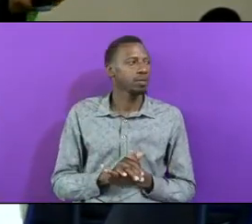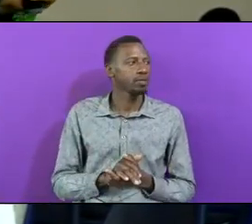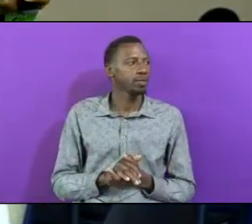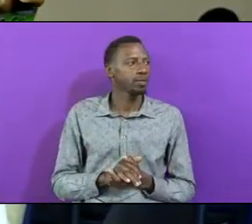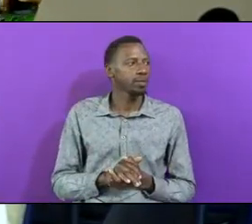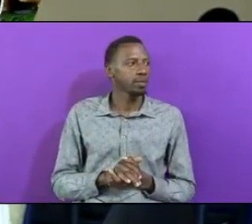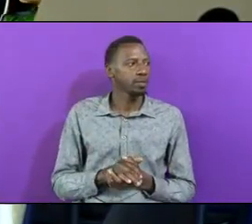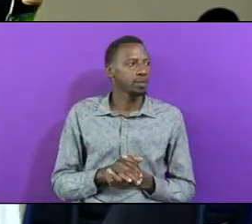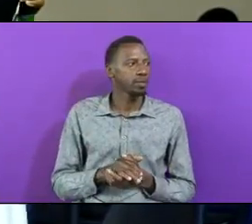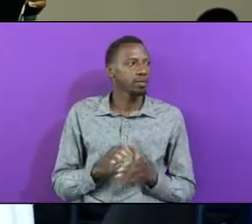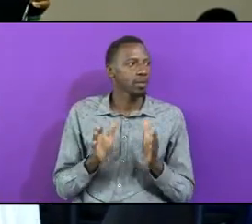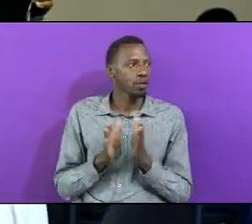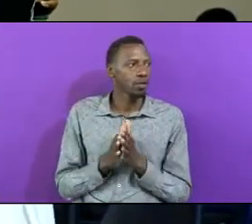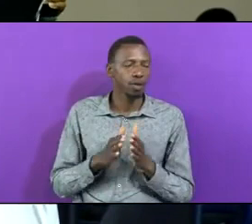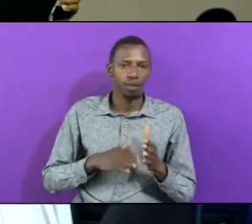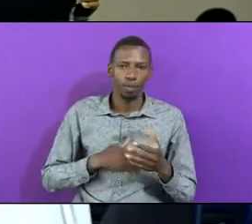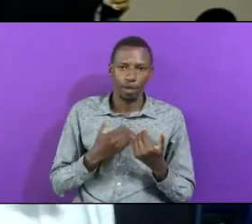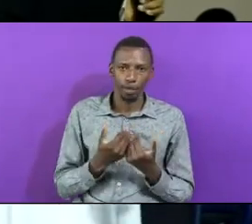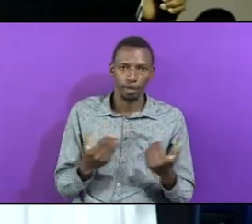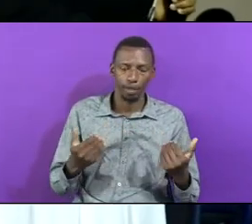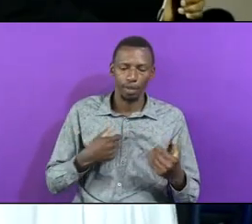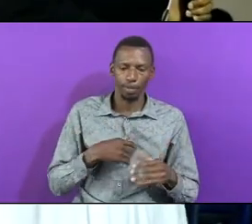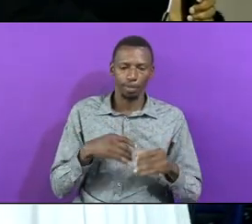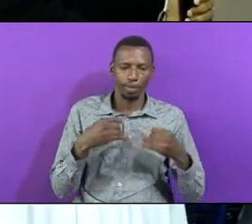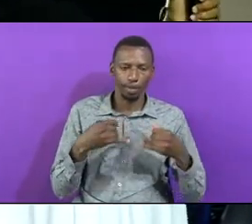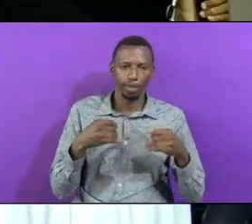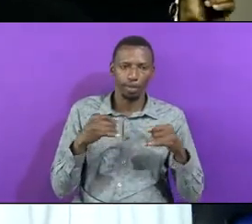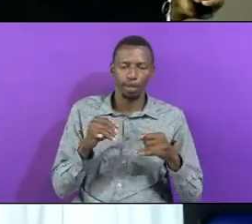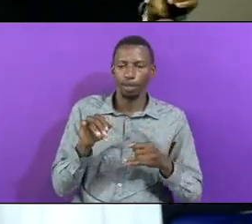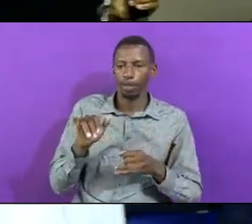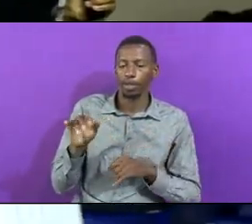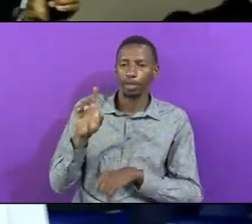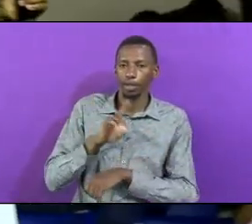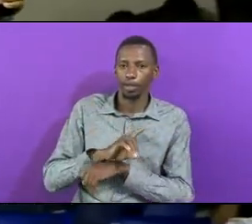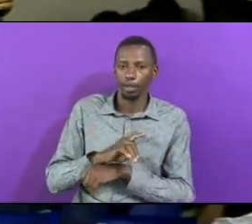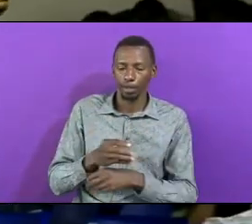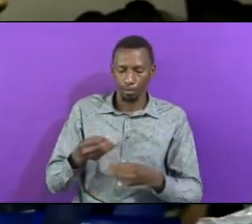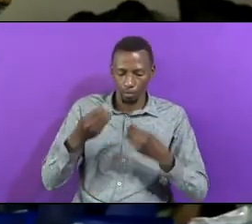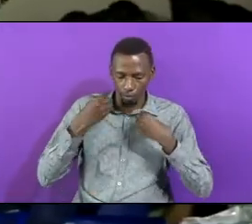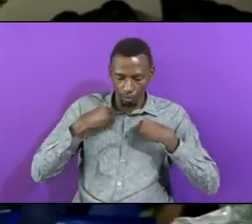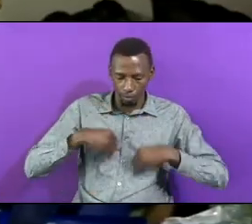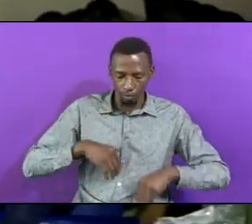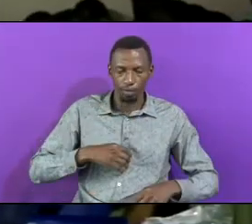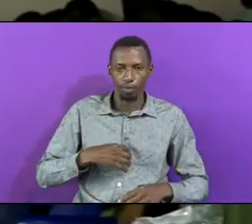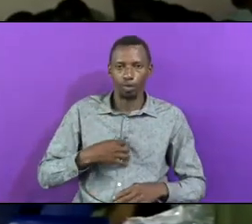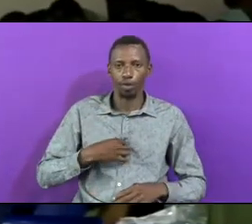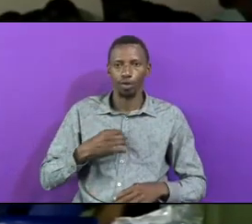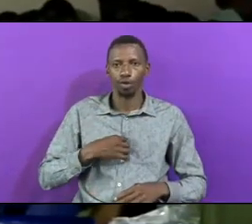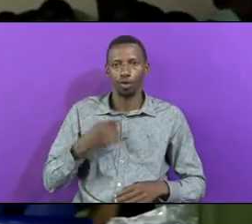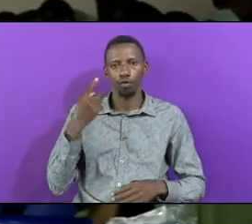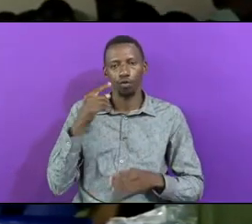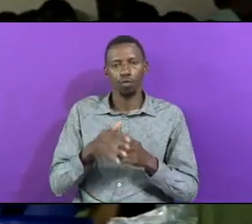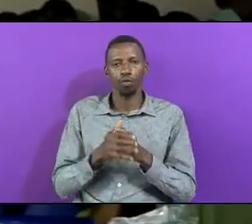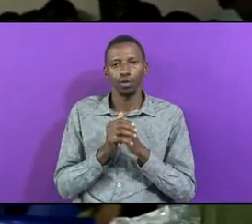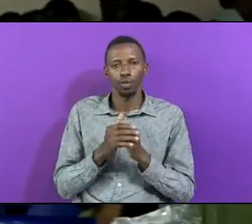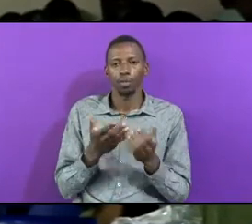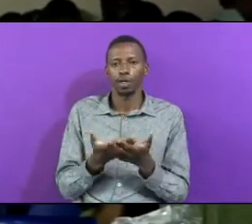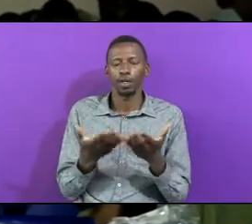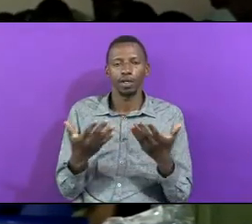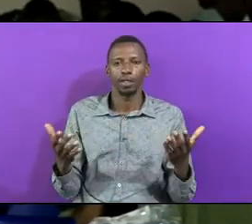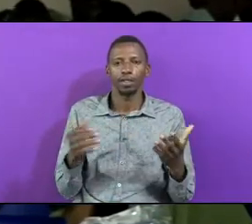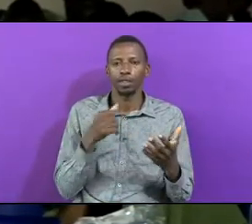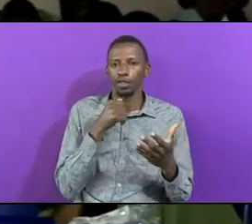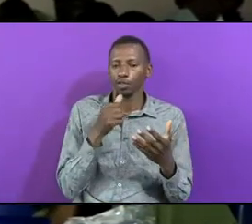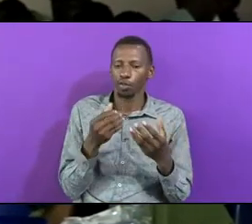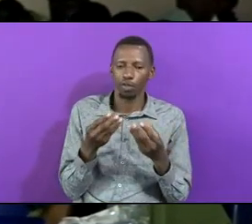With My Children So That They Were Vying Woz I Bad It's The Hardest These Things Are Not Easy Unless